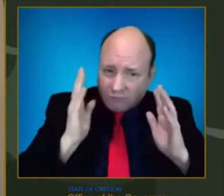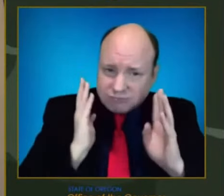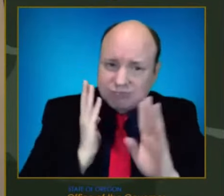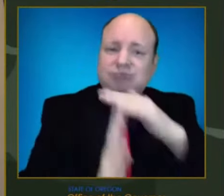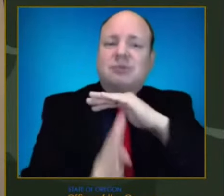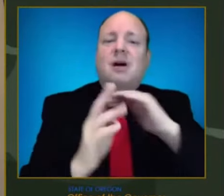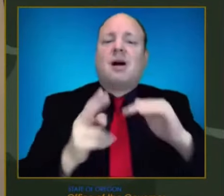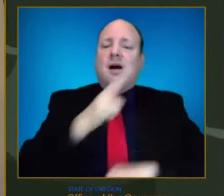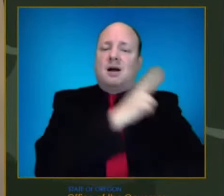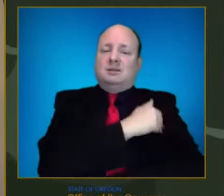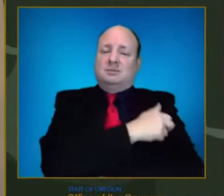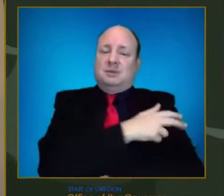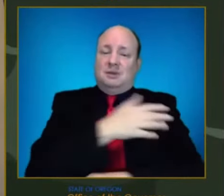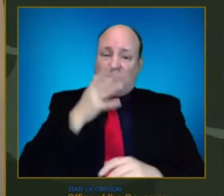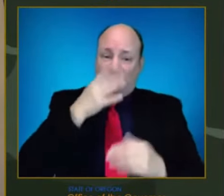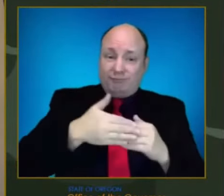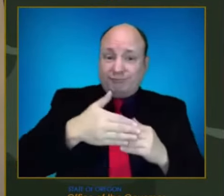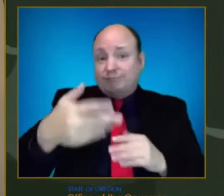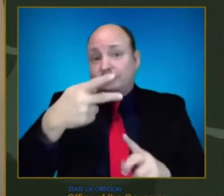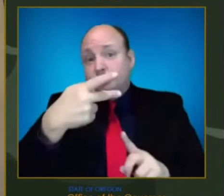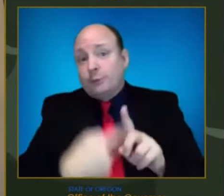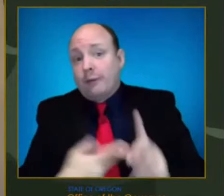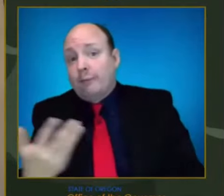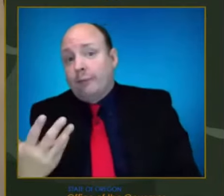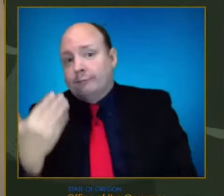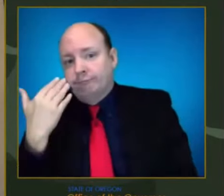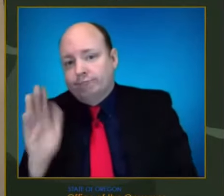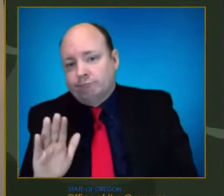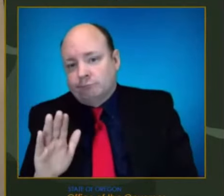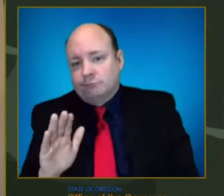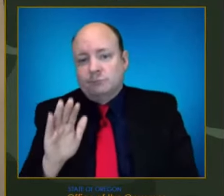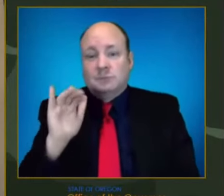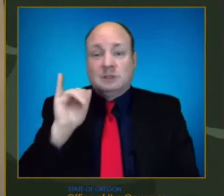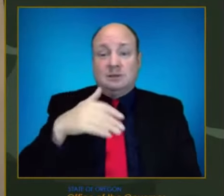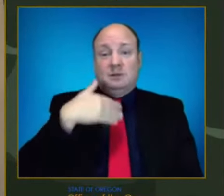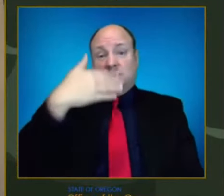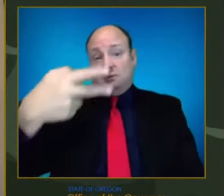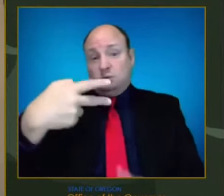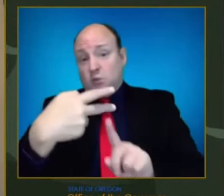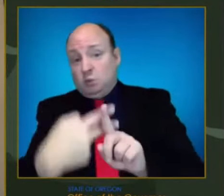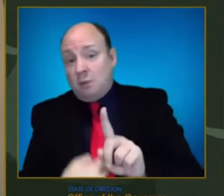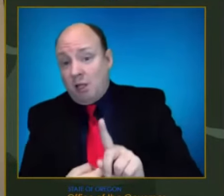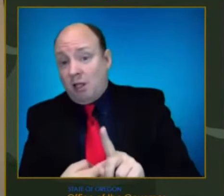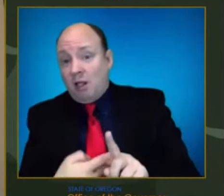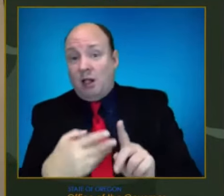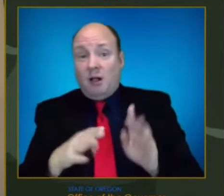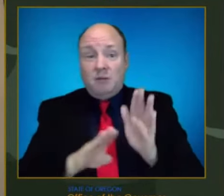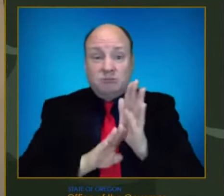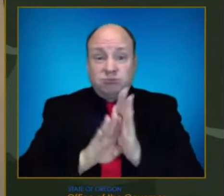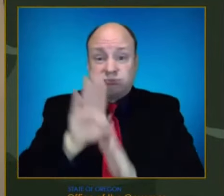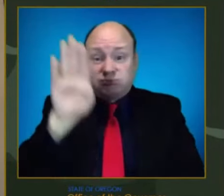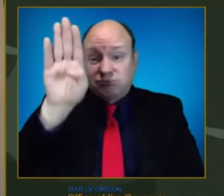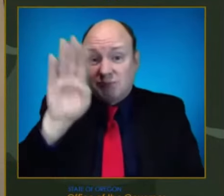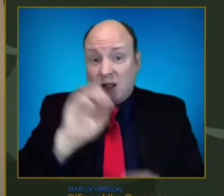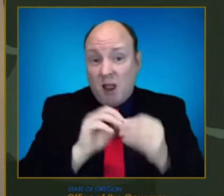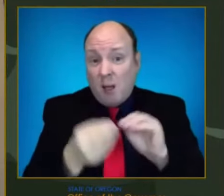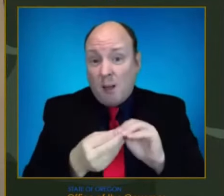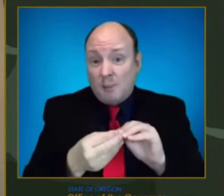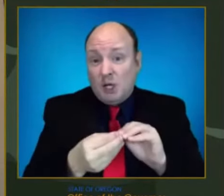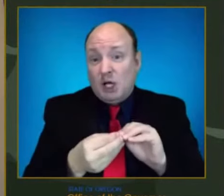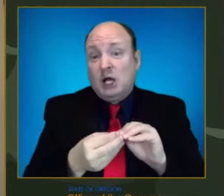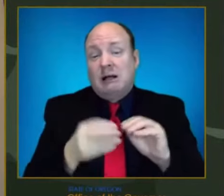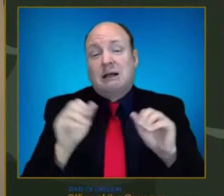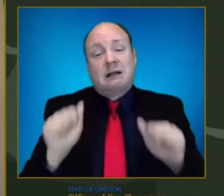can stand behind and say, in two months, if we hit this number, we're absolutely going to say, let's remove our masks. But what I do know